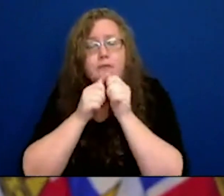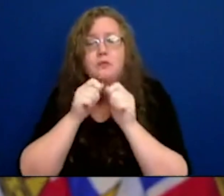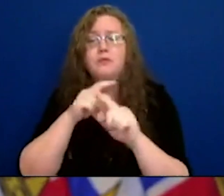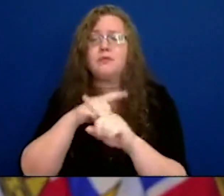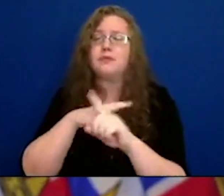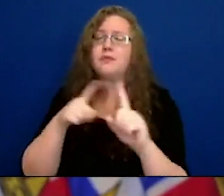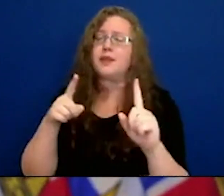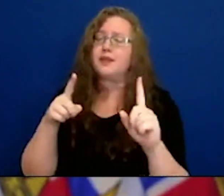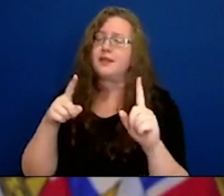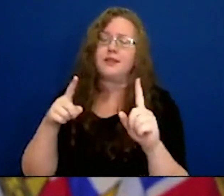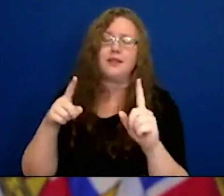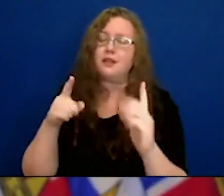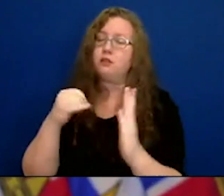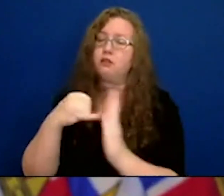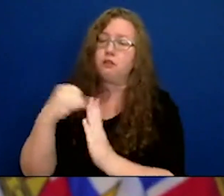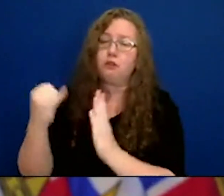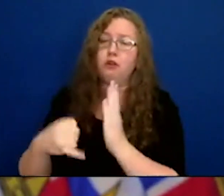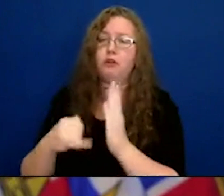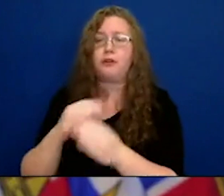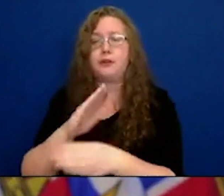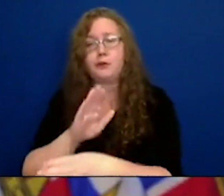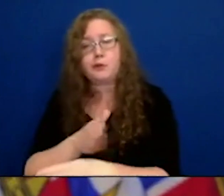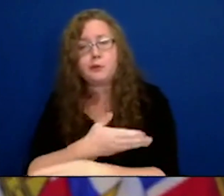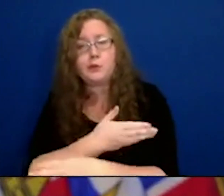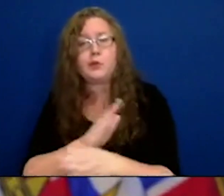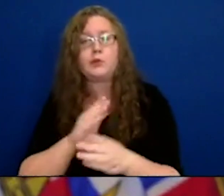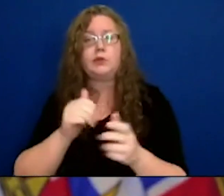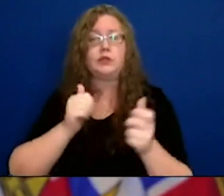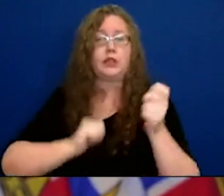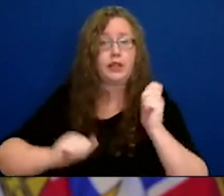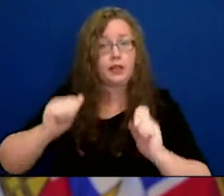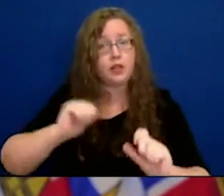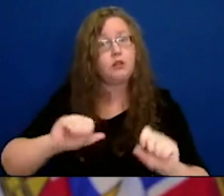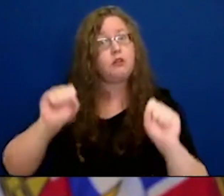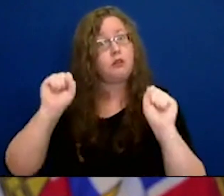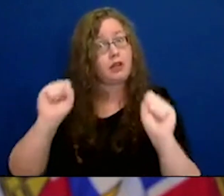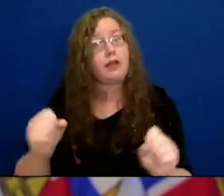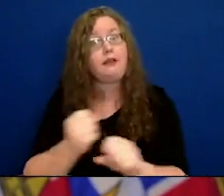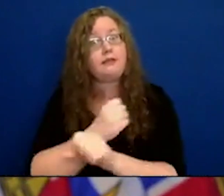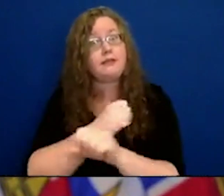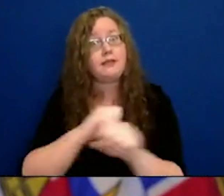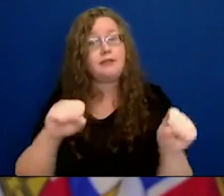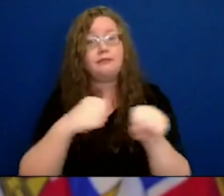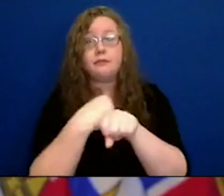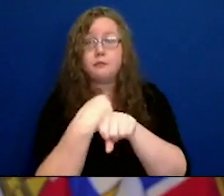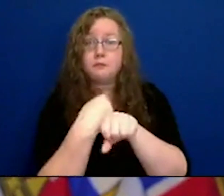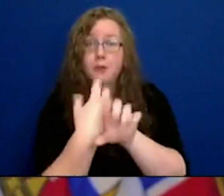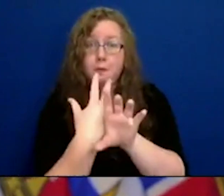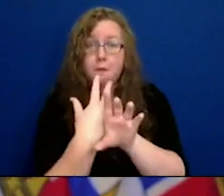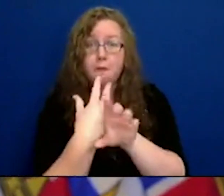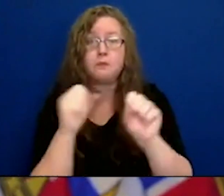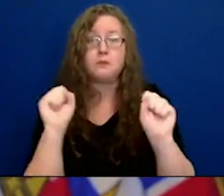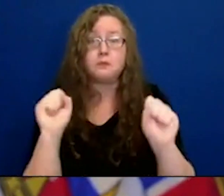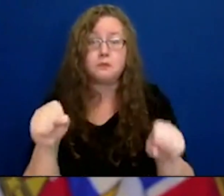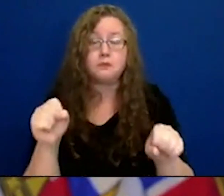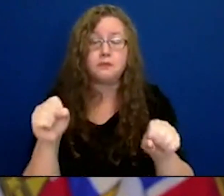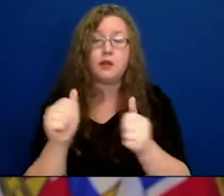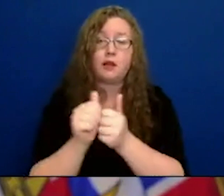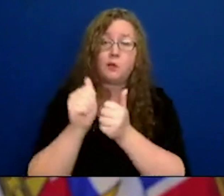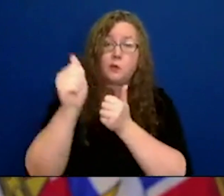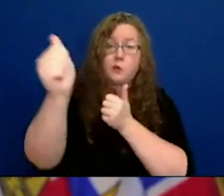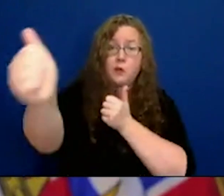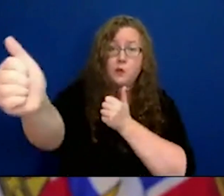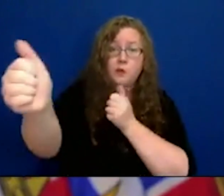and music that we can do safely, remotely, and we can do group